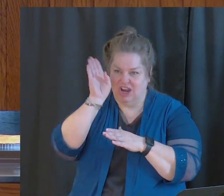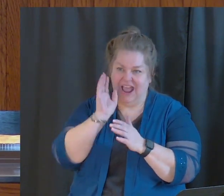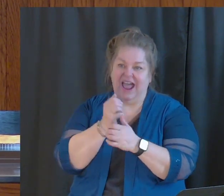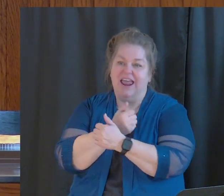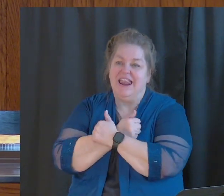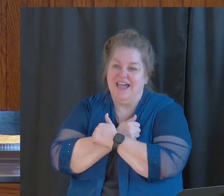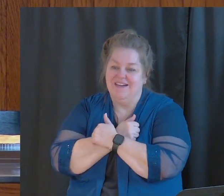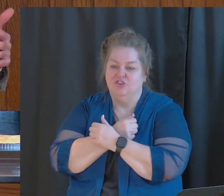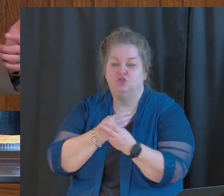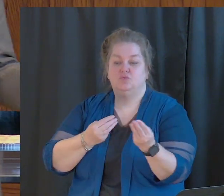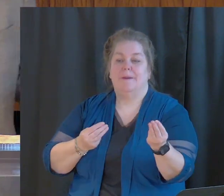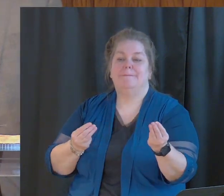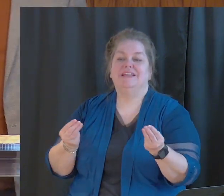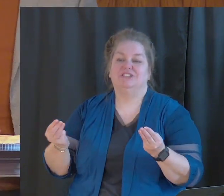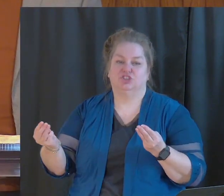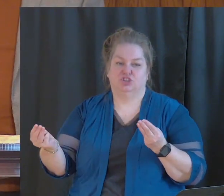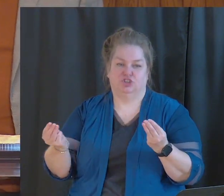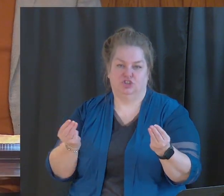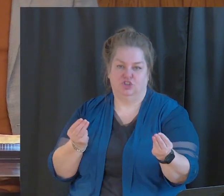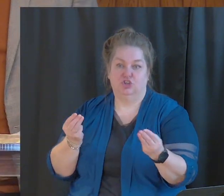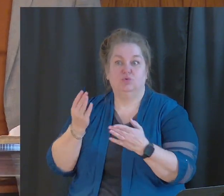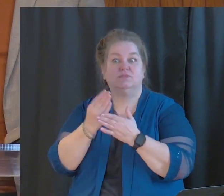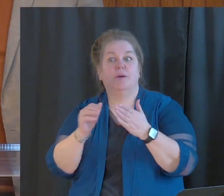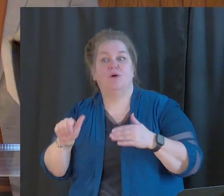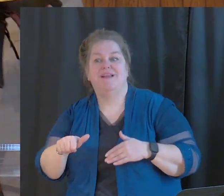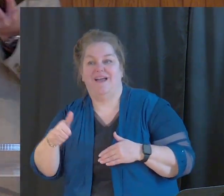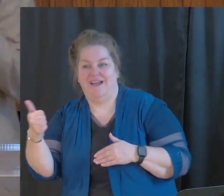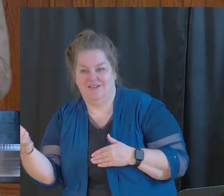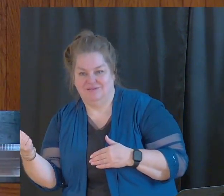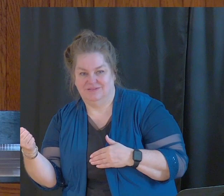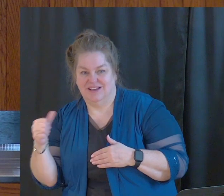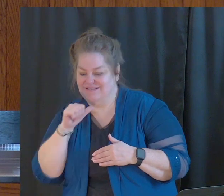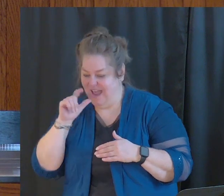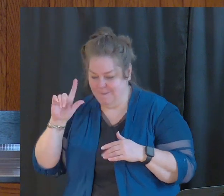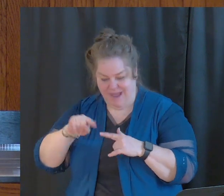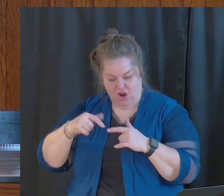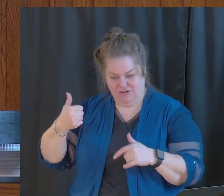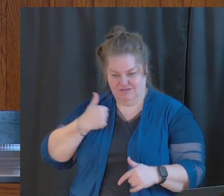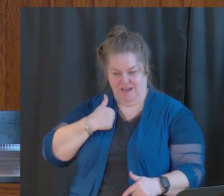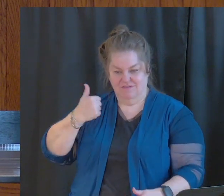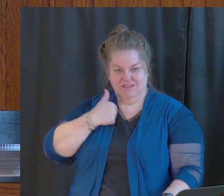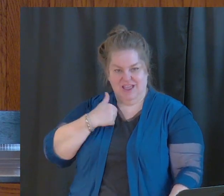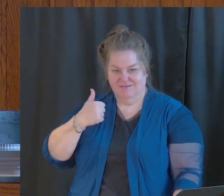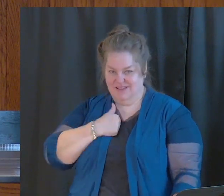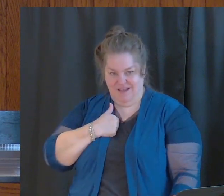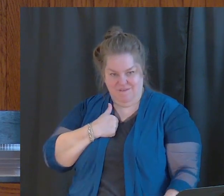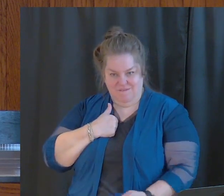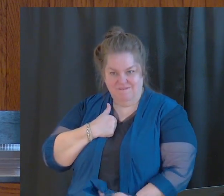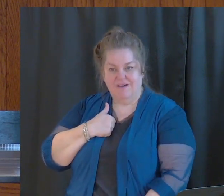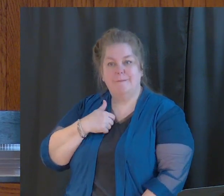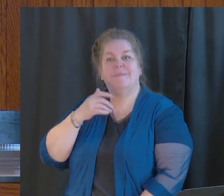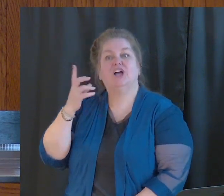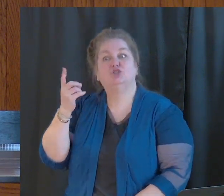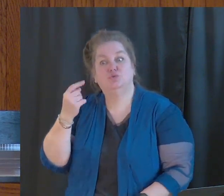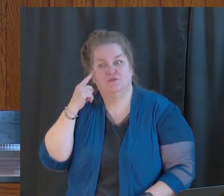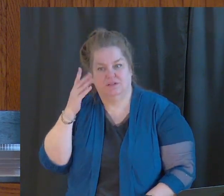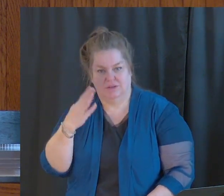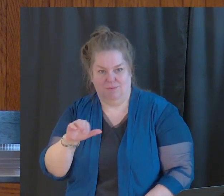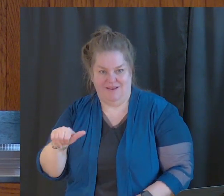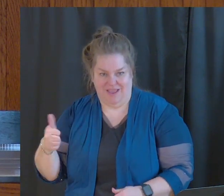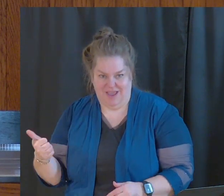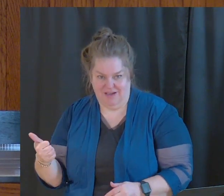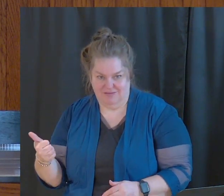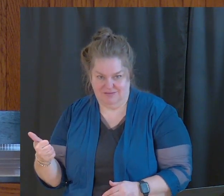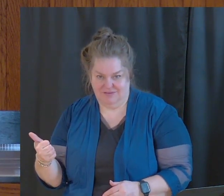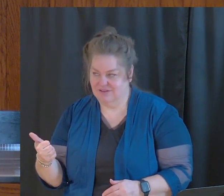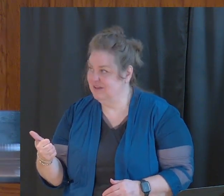minister? And ministering is not always taking a Bible and laying it at someone and saying, that, that, that,